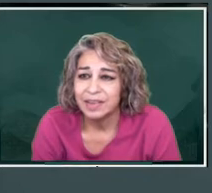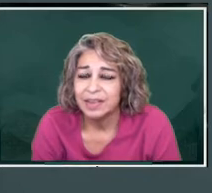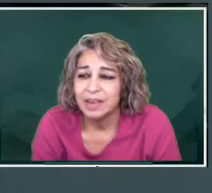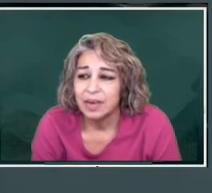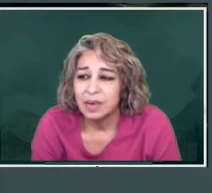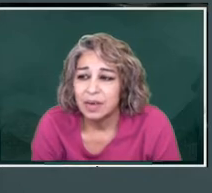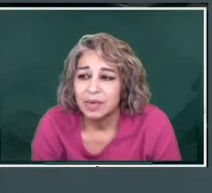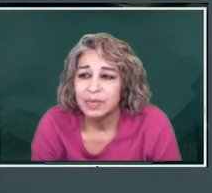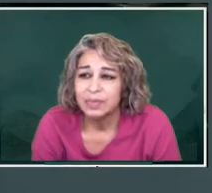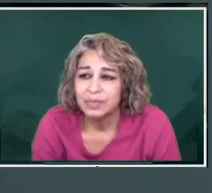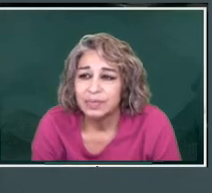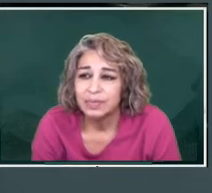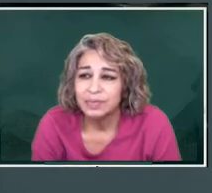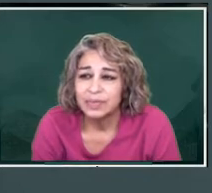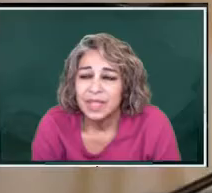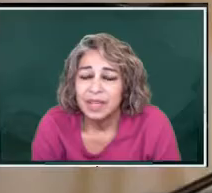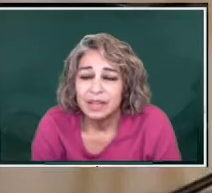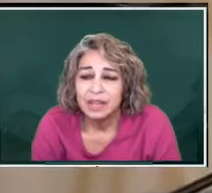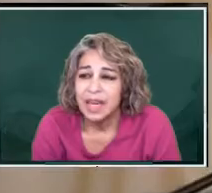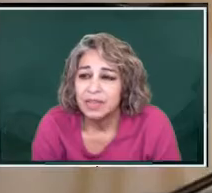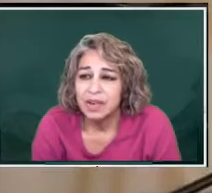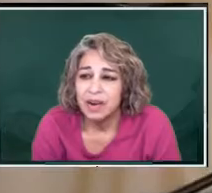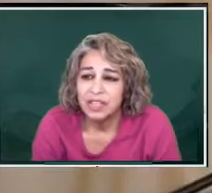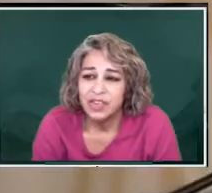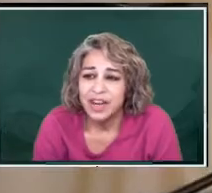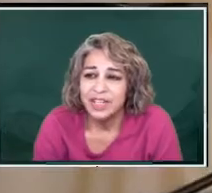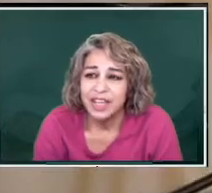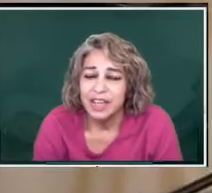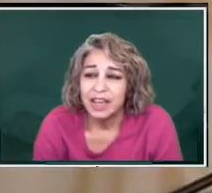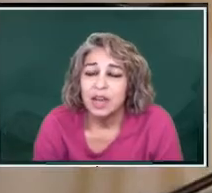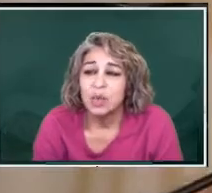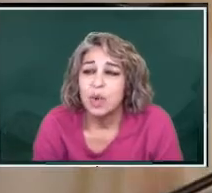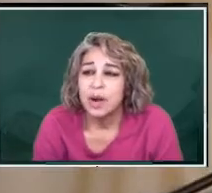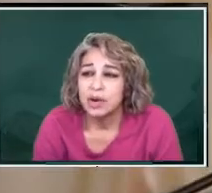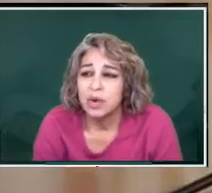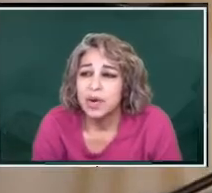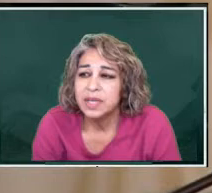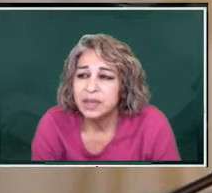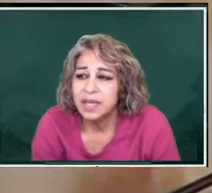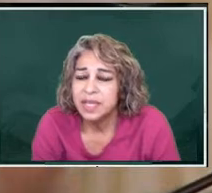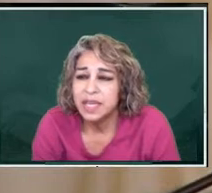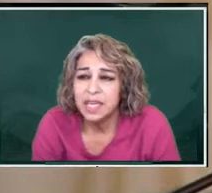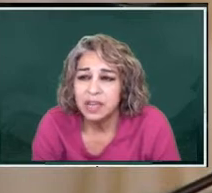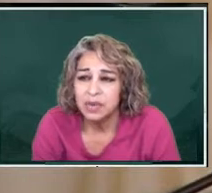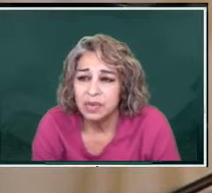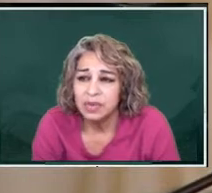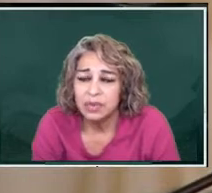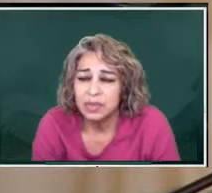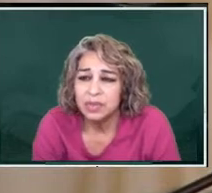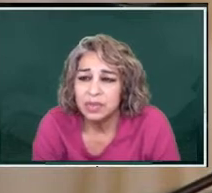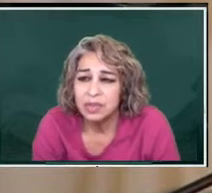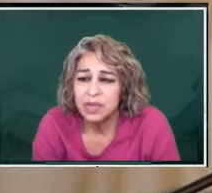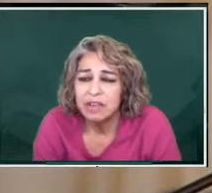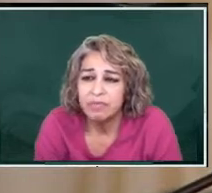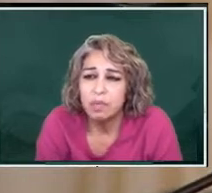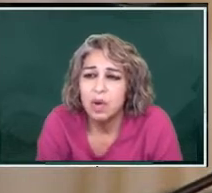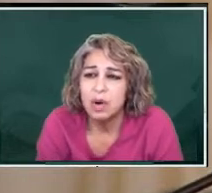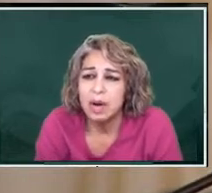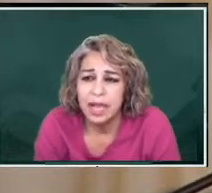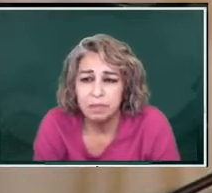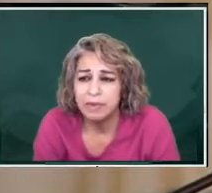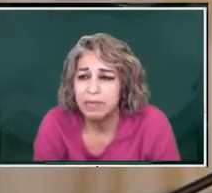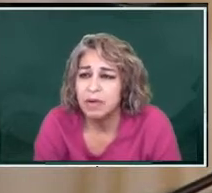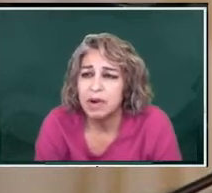now that our strategy we are going to continue to give